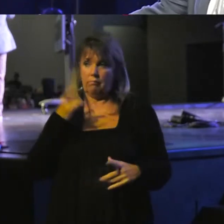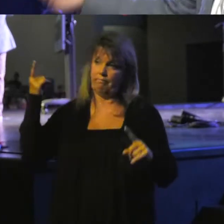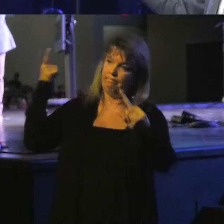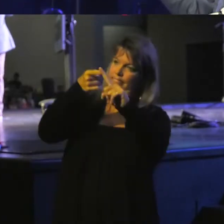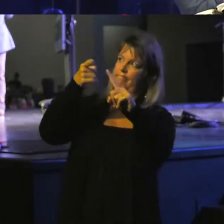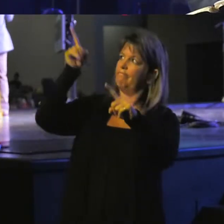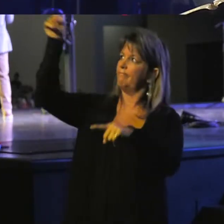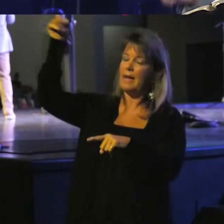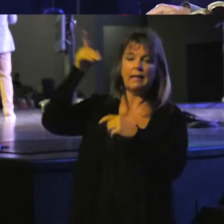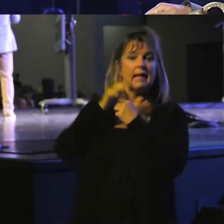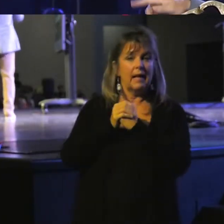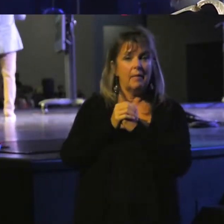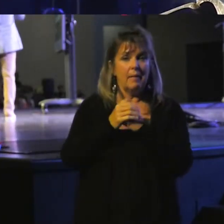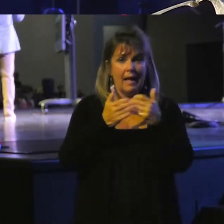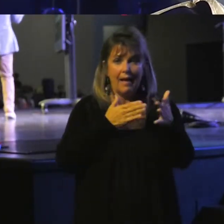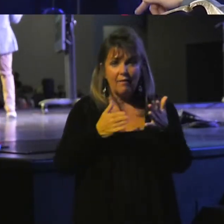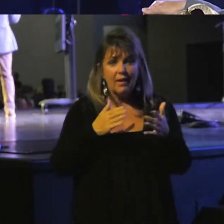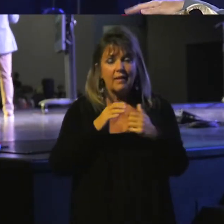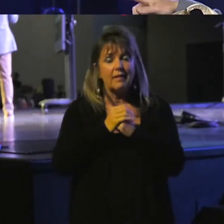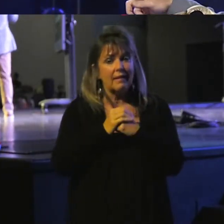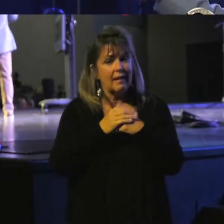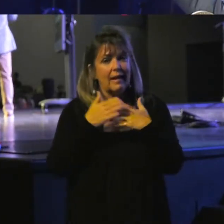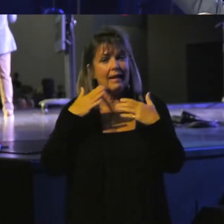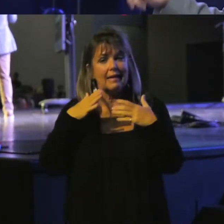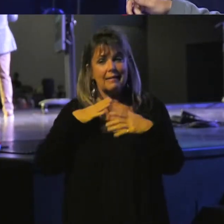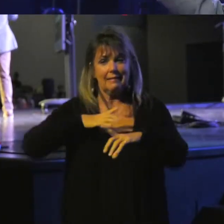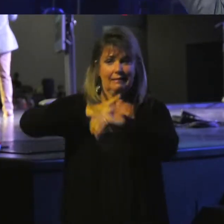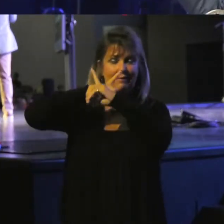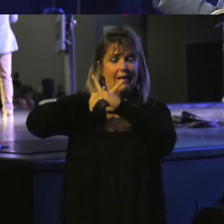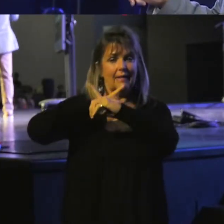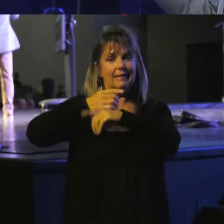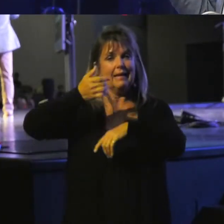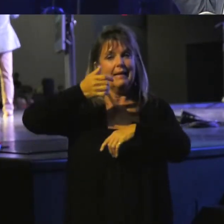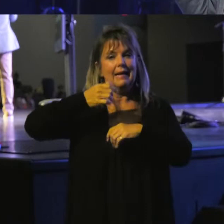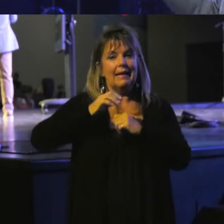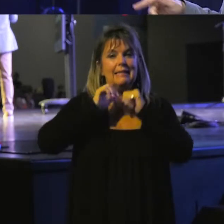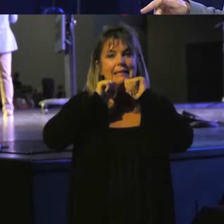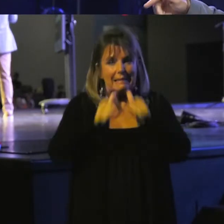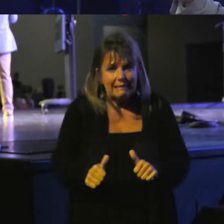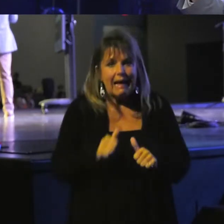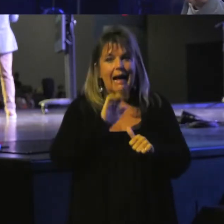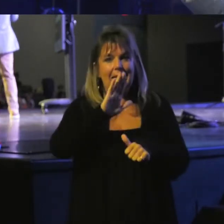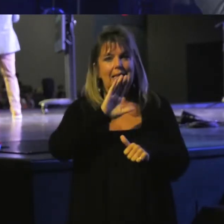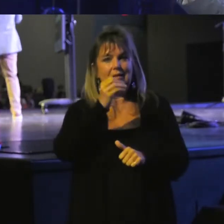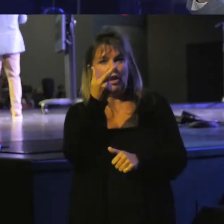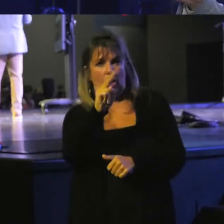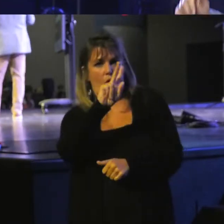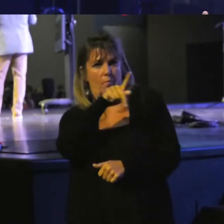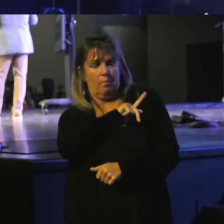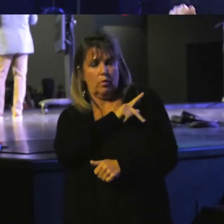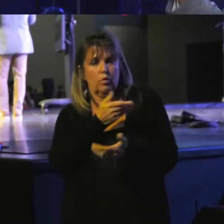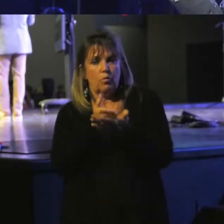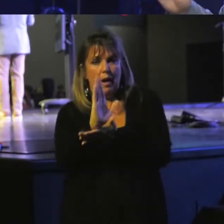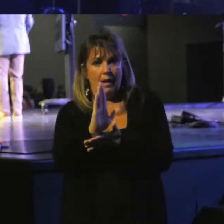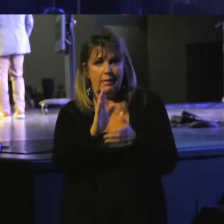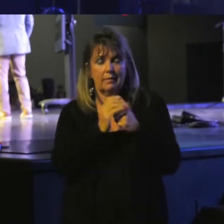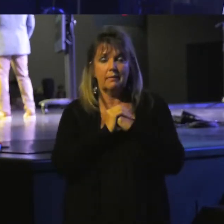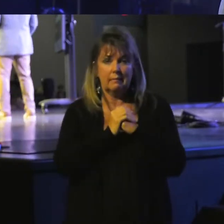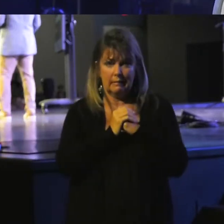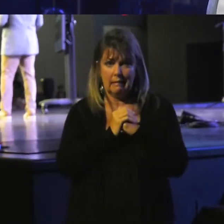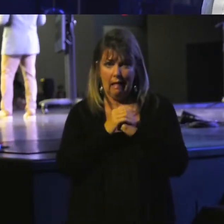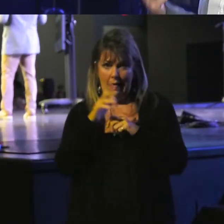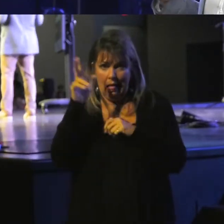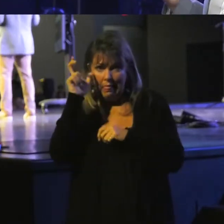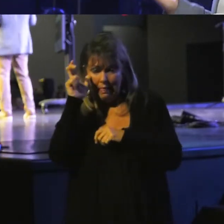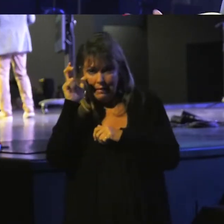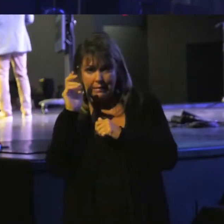him. Even in his defense, he's denying his own personal rights. Church family, listen to me now. Lean in real close.